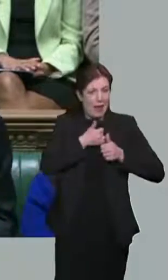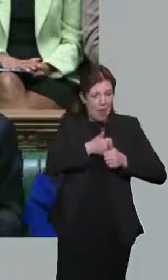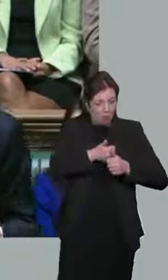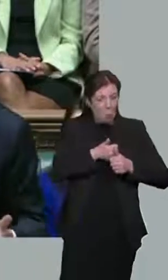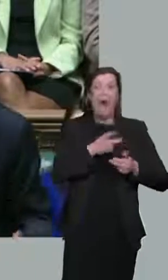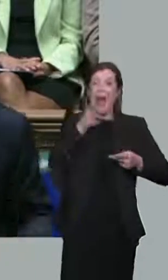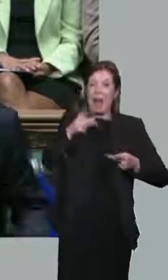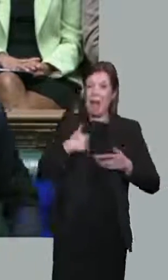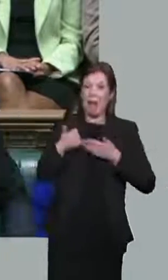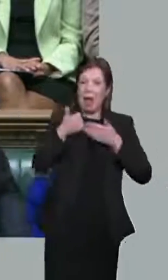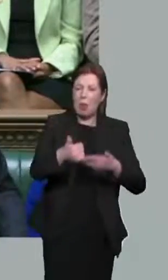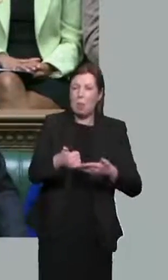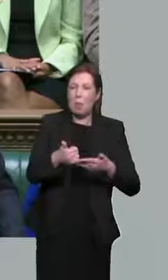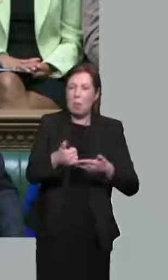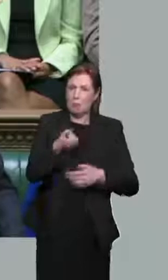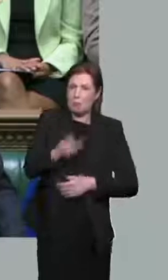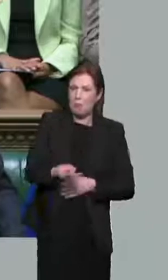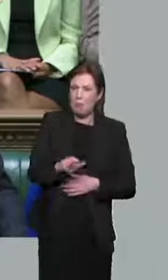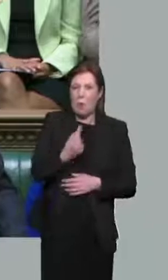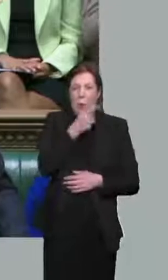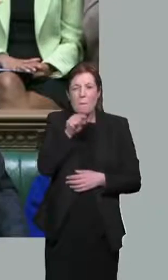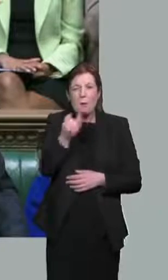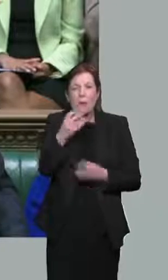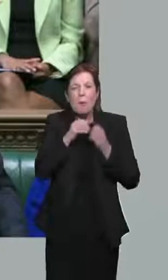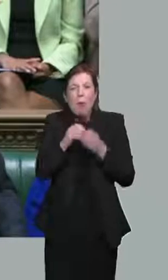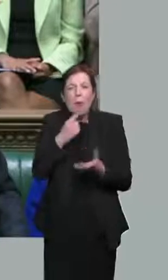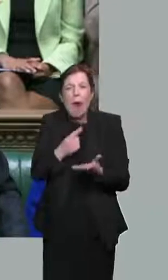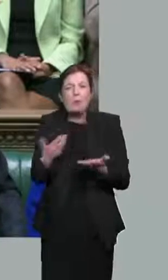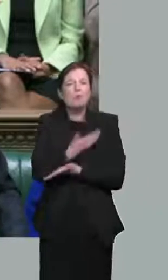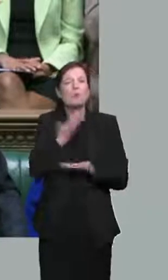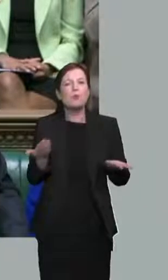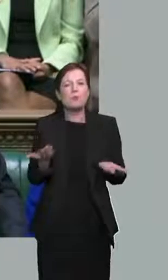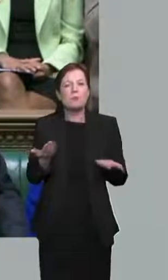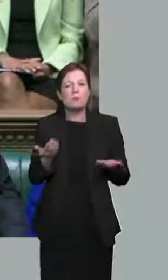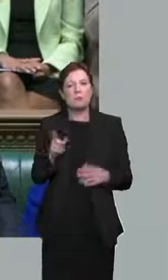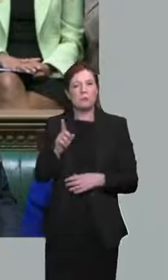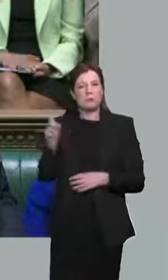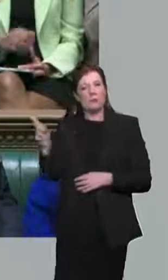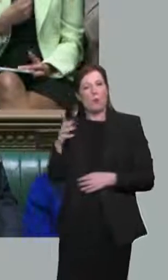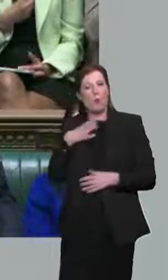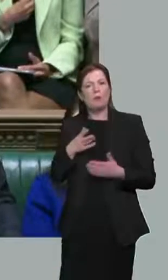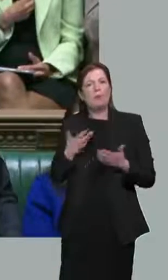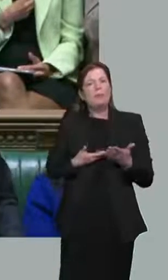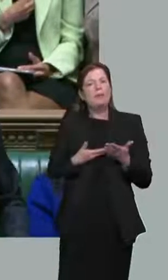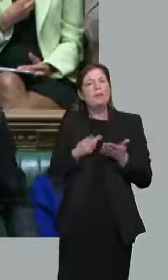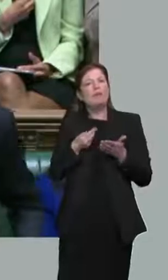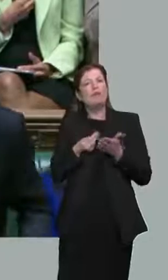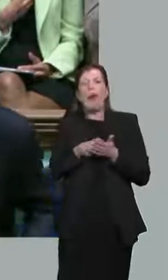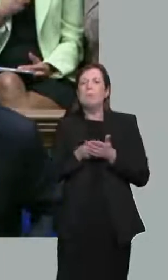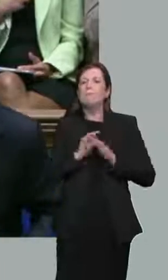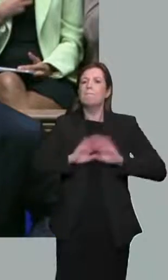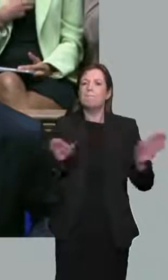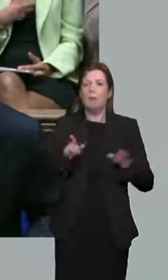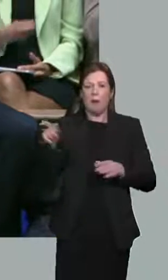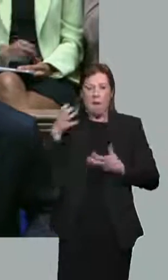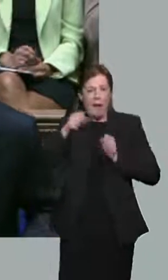rate system was created, £1.7 billion. I know she has said that she would like to abolish business rates. She also says she